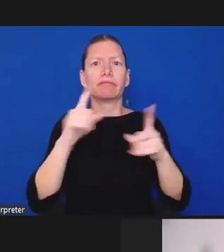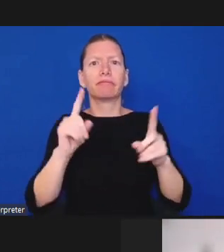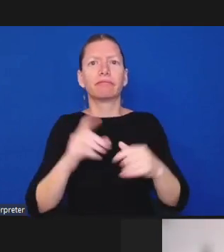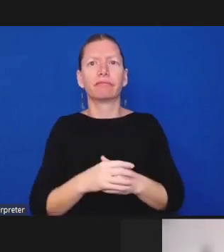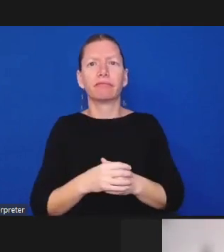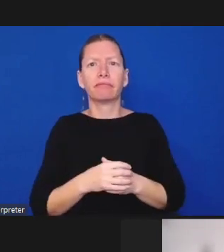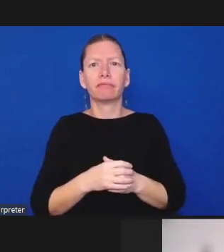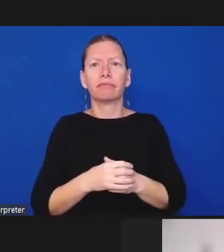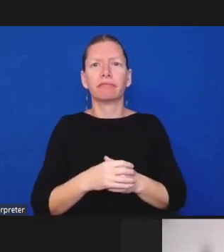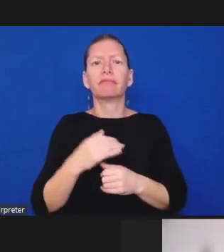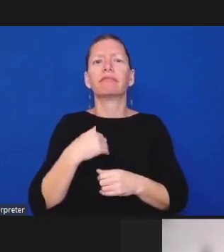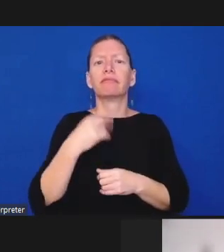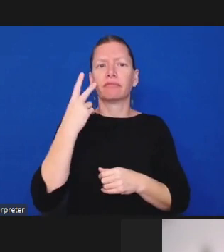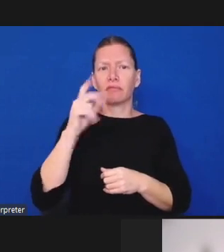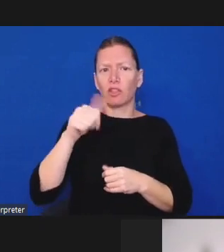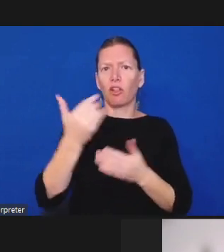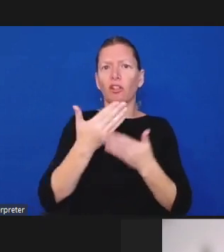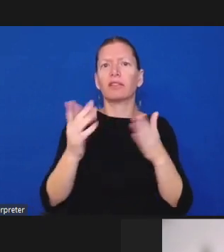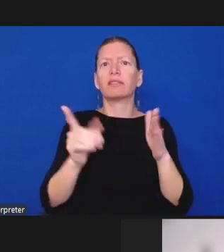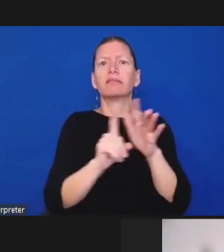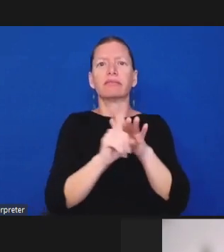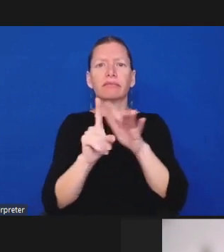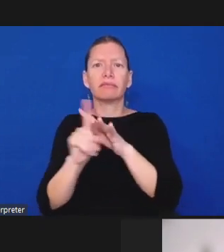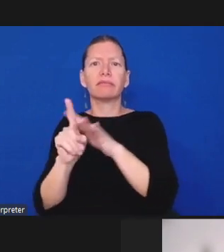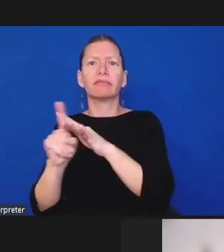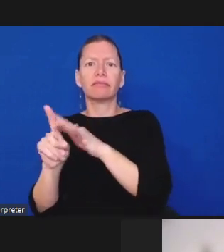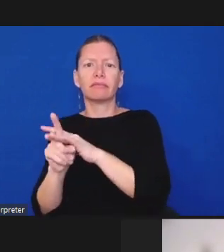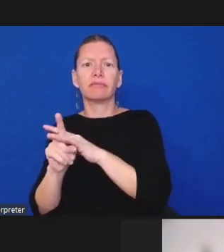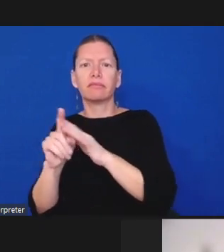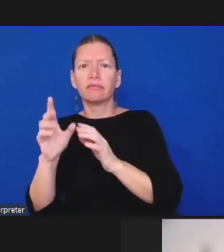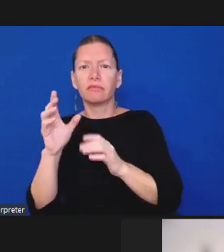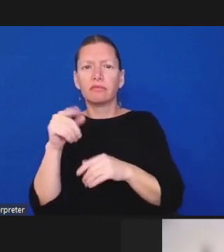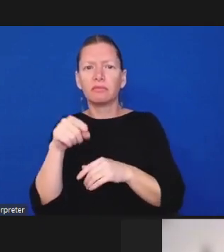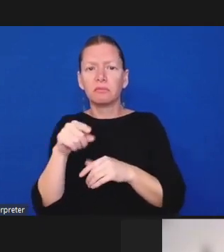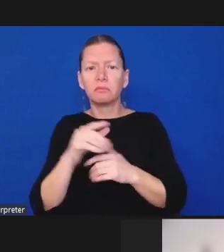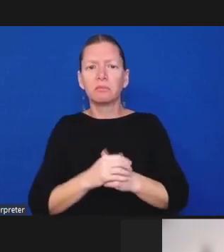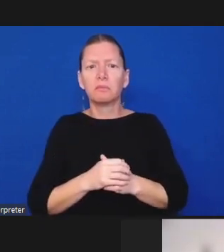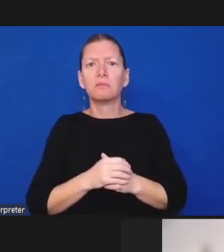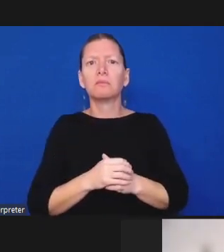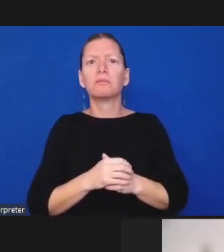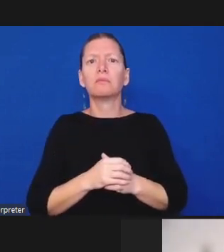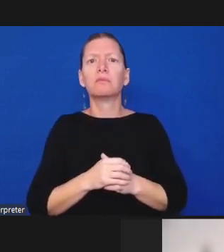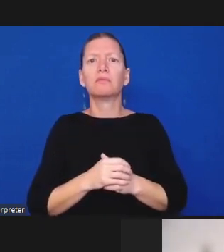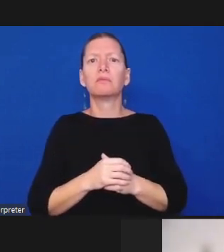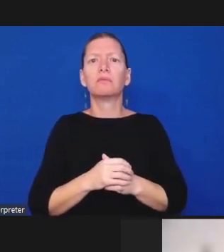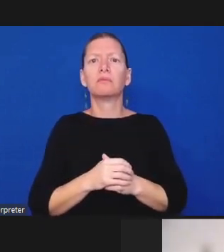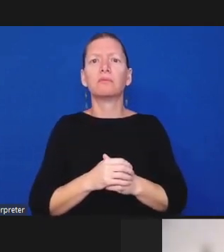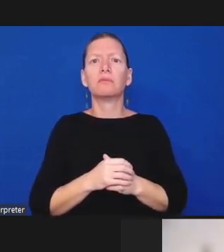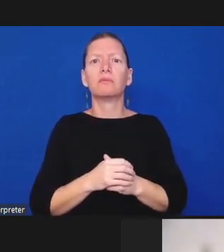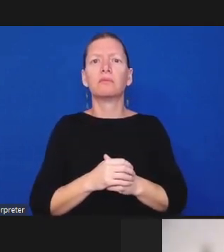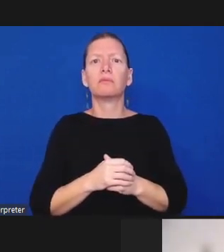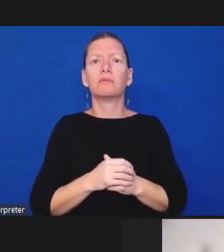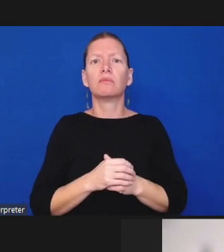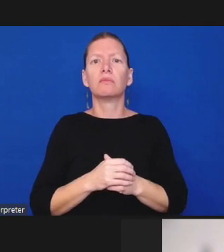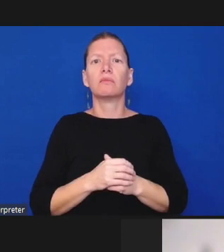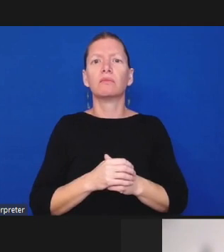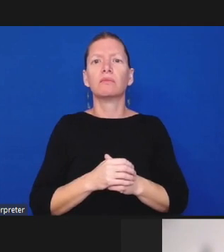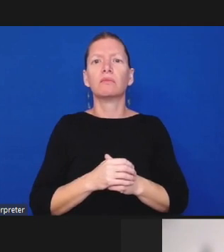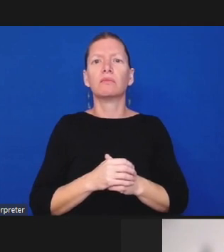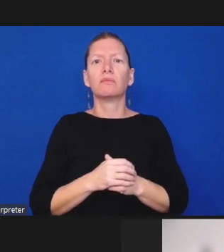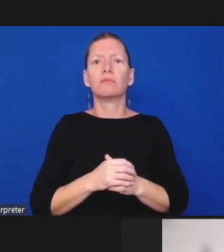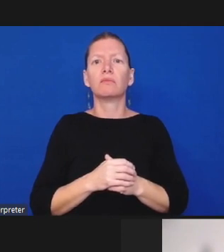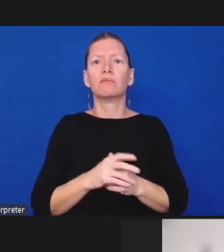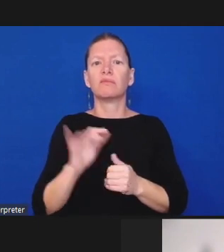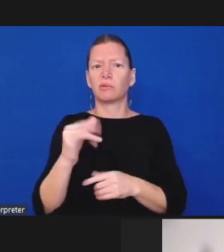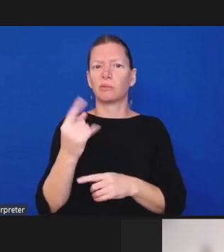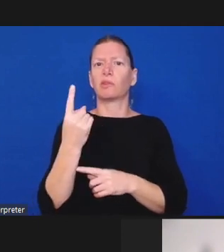so this is a long question that um again it came you know what i'm just gonna copy it into the the chat